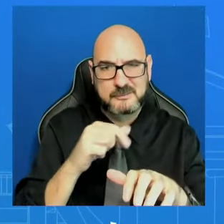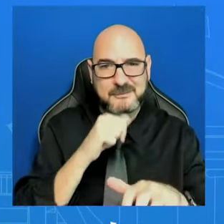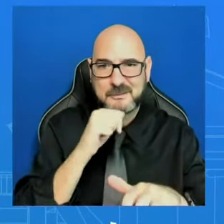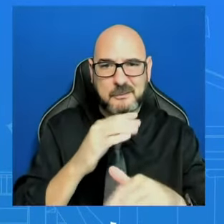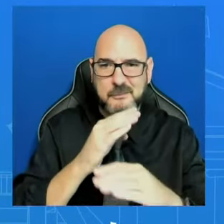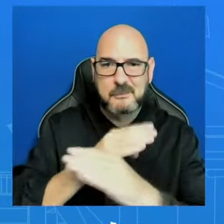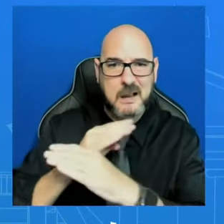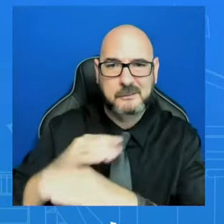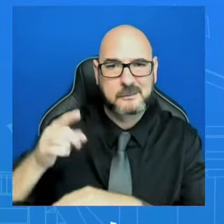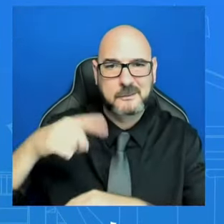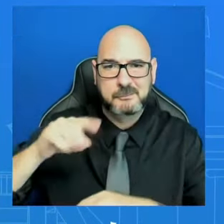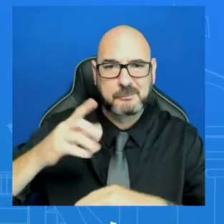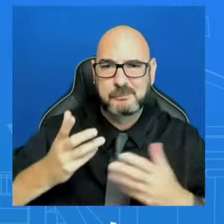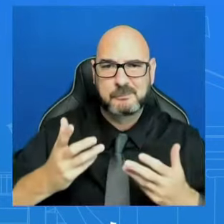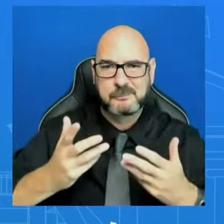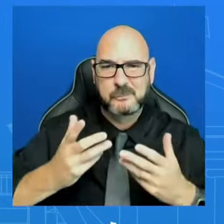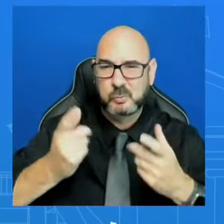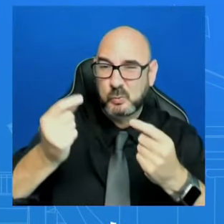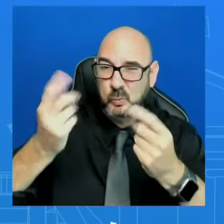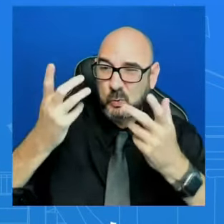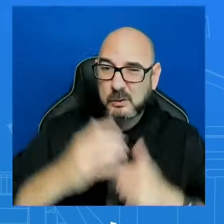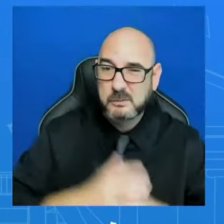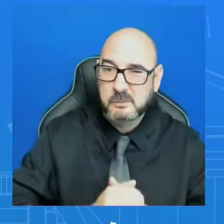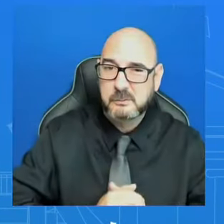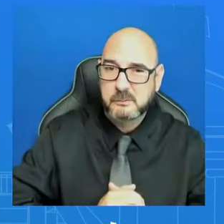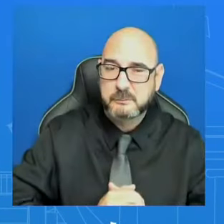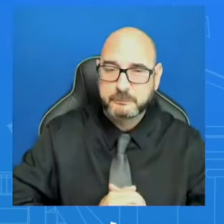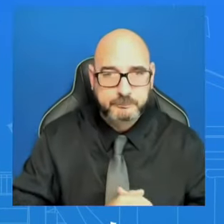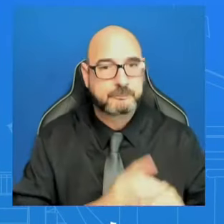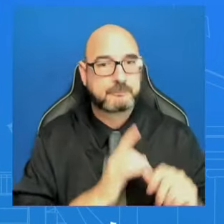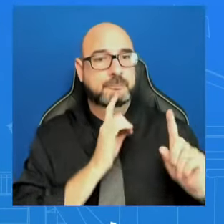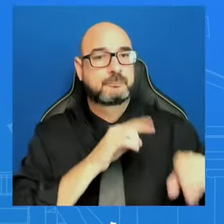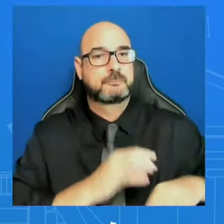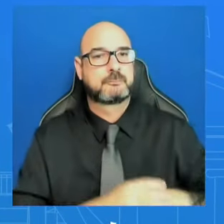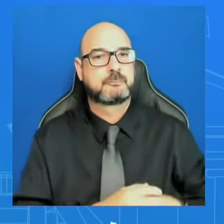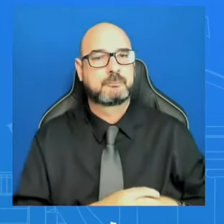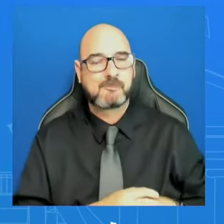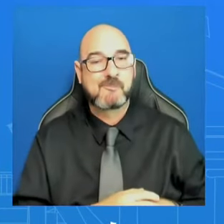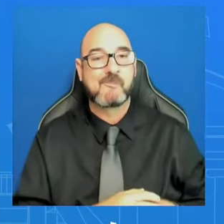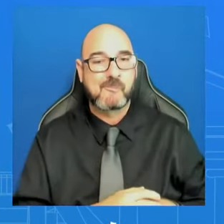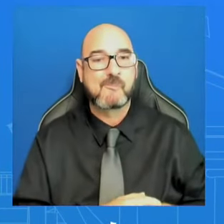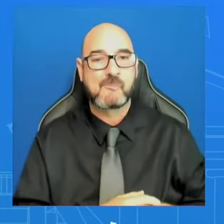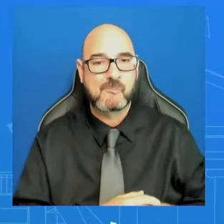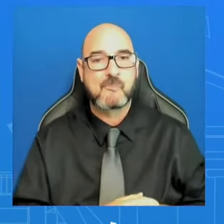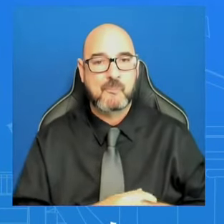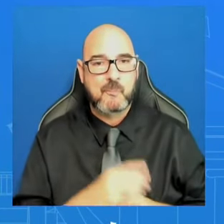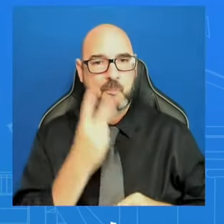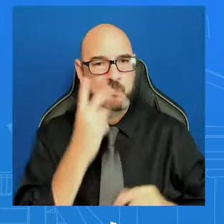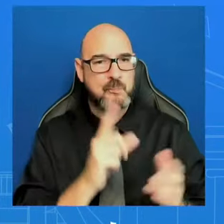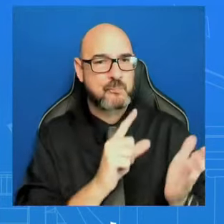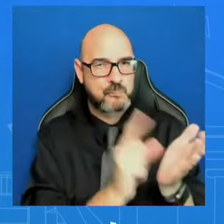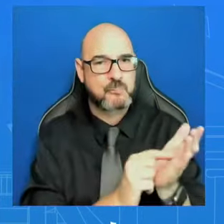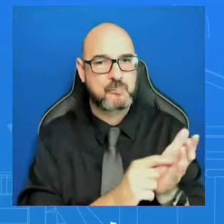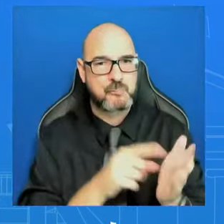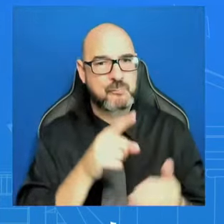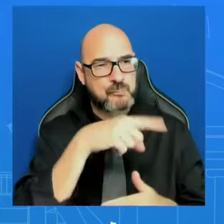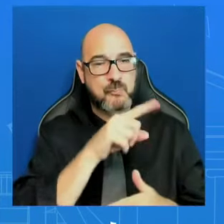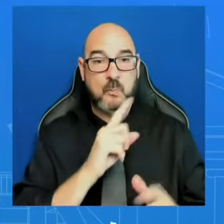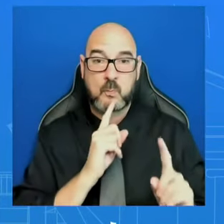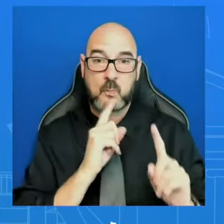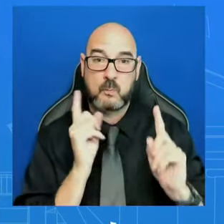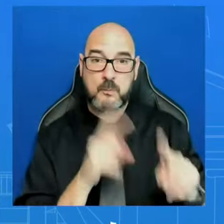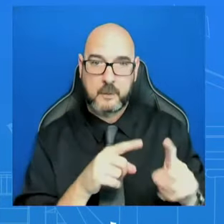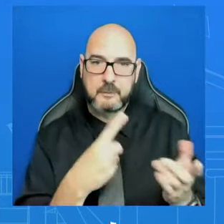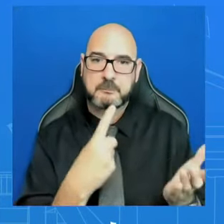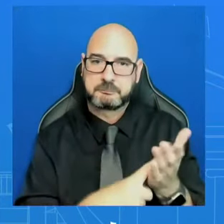I would tell you when, I've seen press reporting, you know, about the, about the arms sales and that